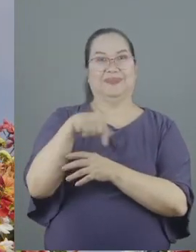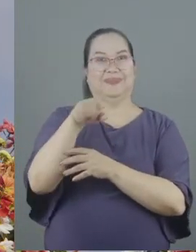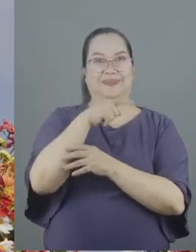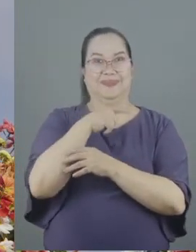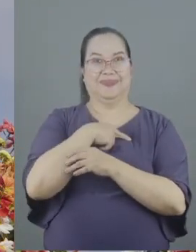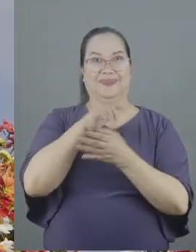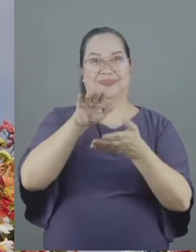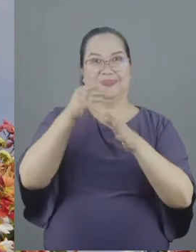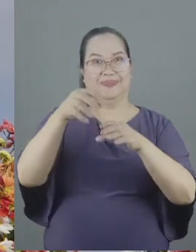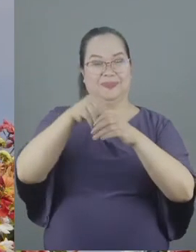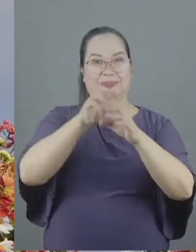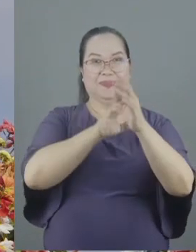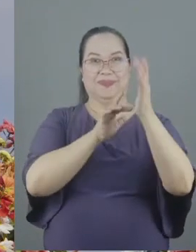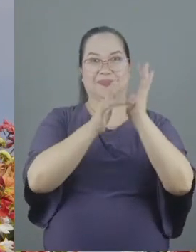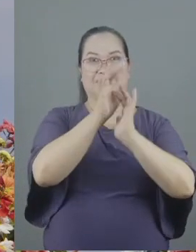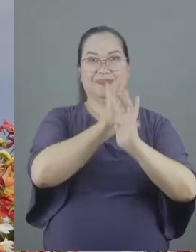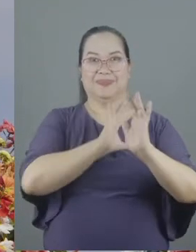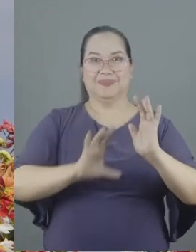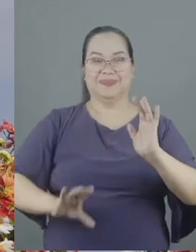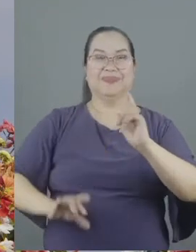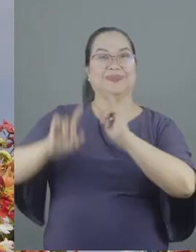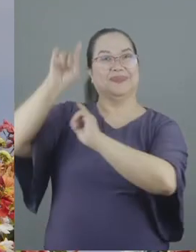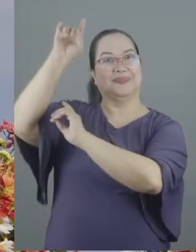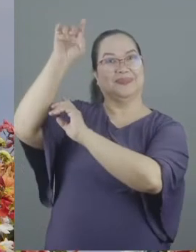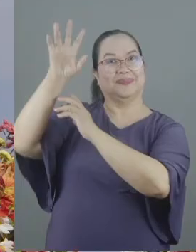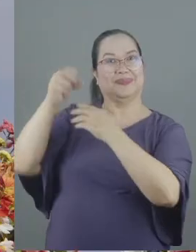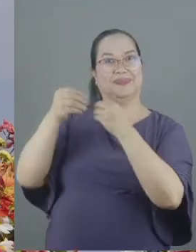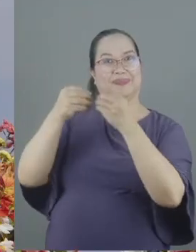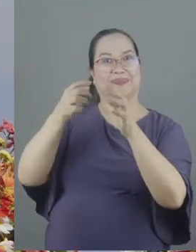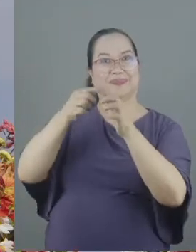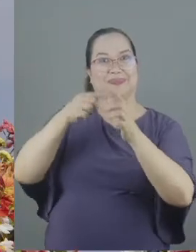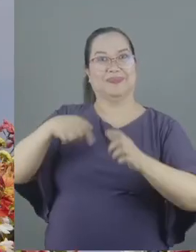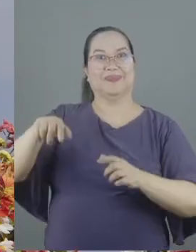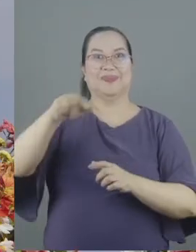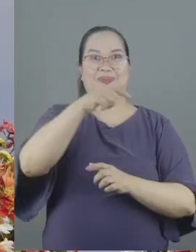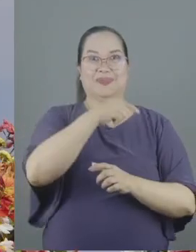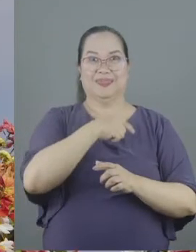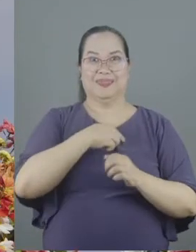to Christ because he gave himself up for us